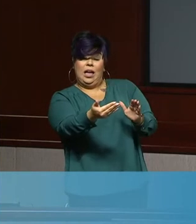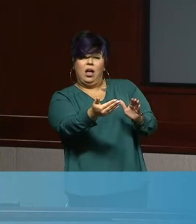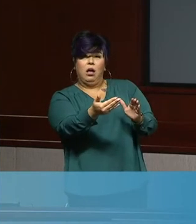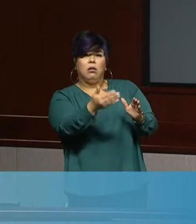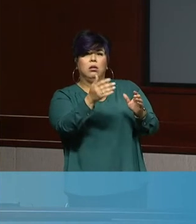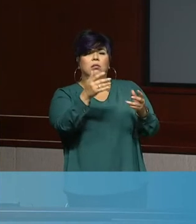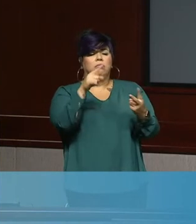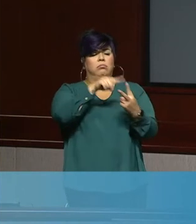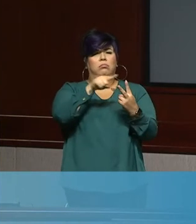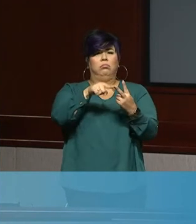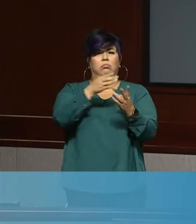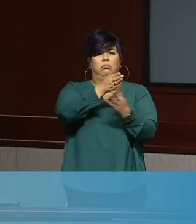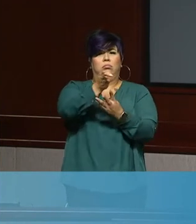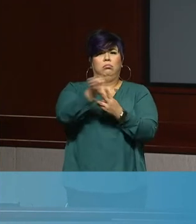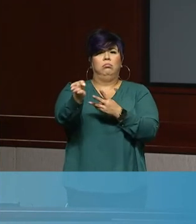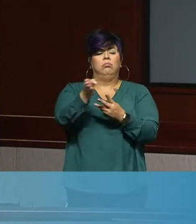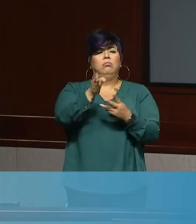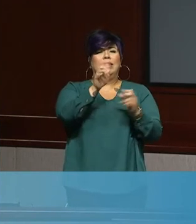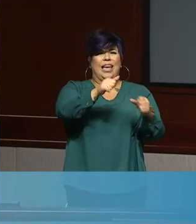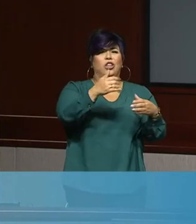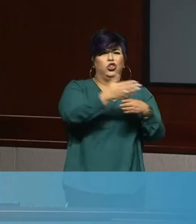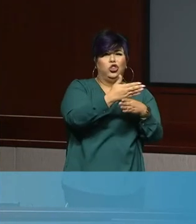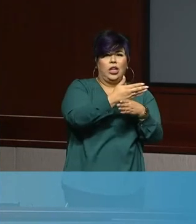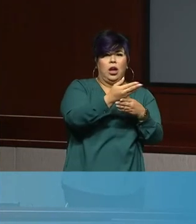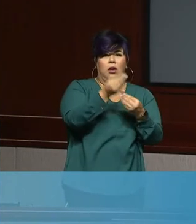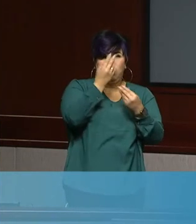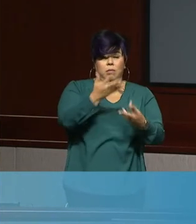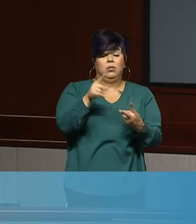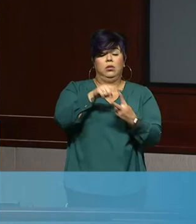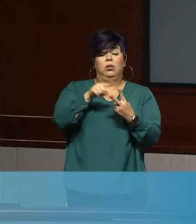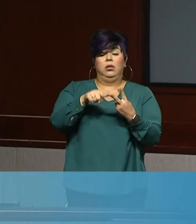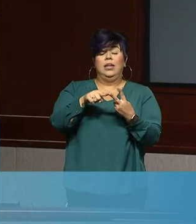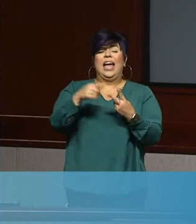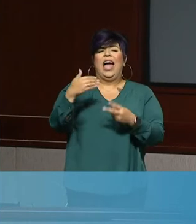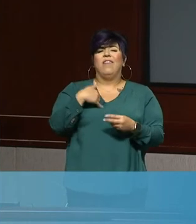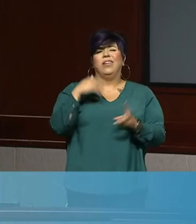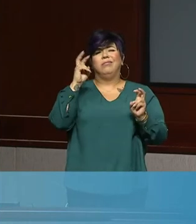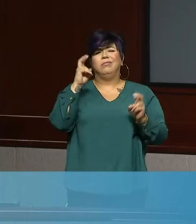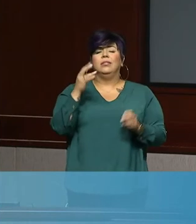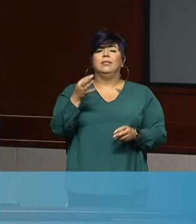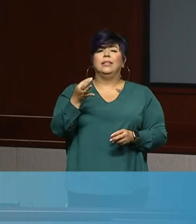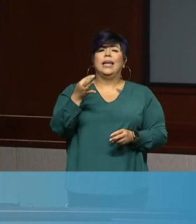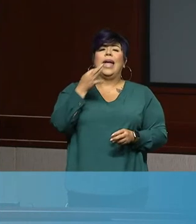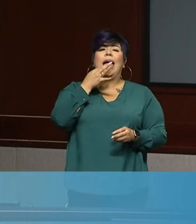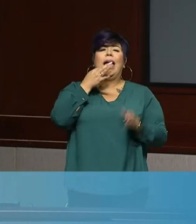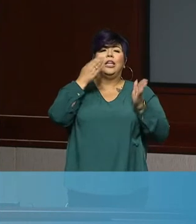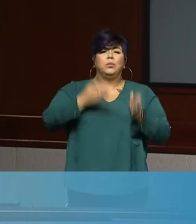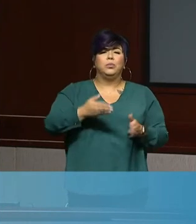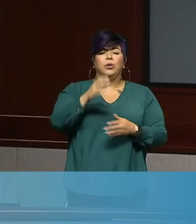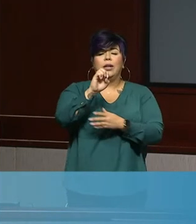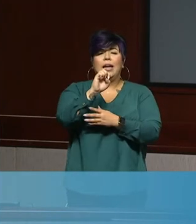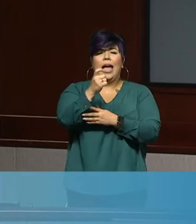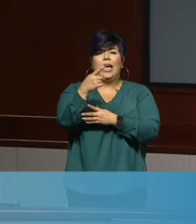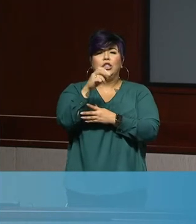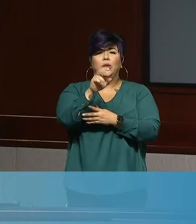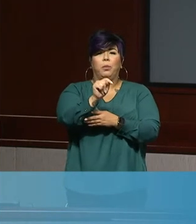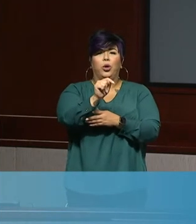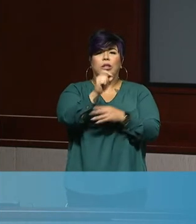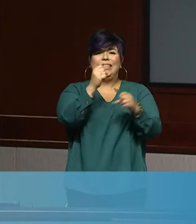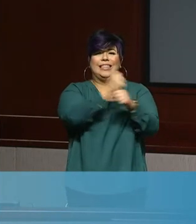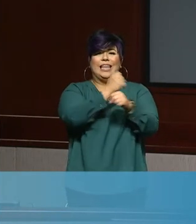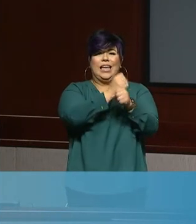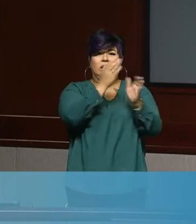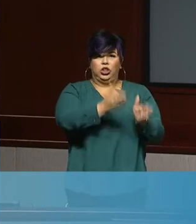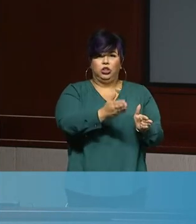able to determine that you guys could do that is using expert designation method where you can hire a statistician and that's what the county did.